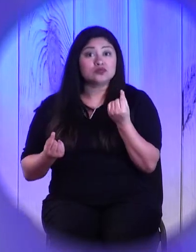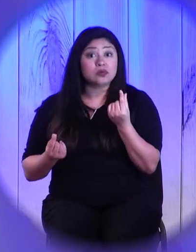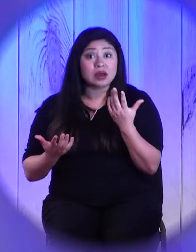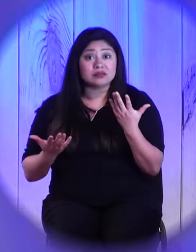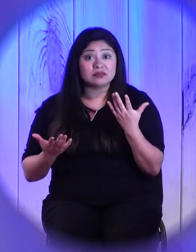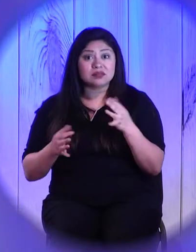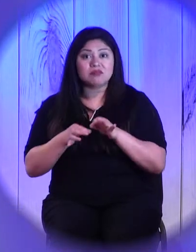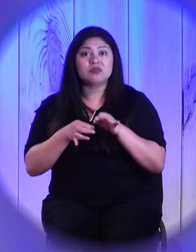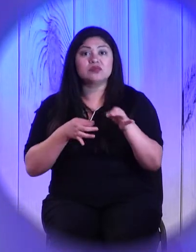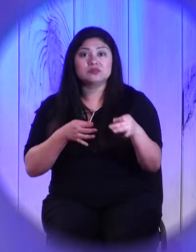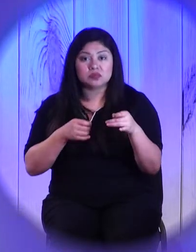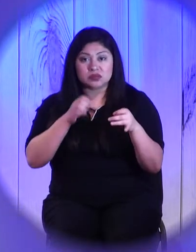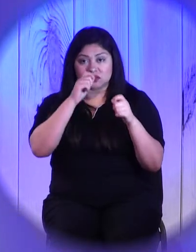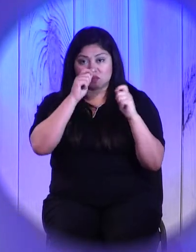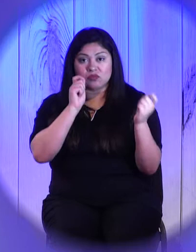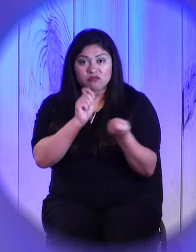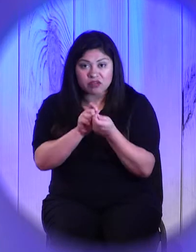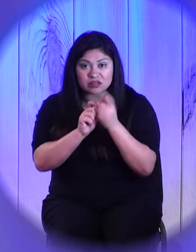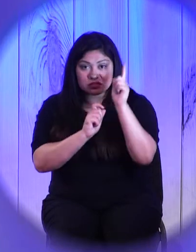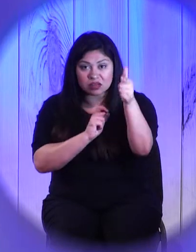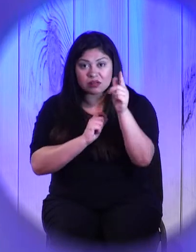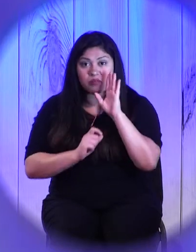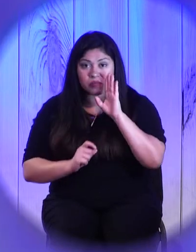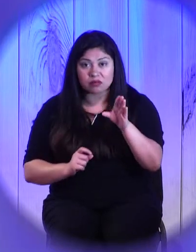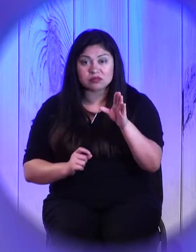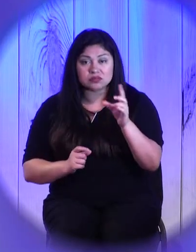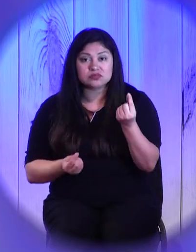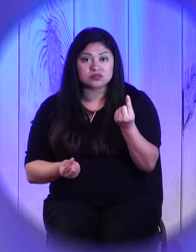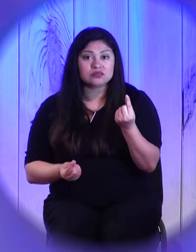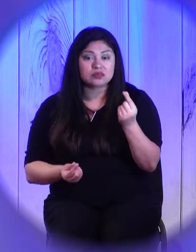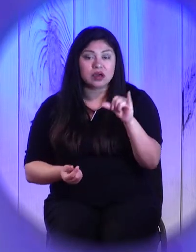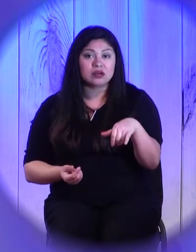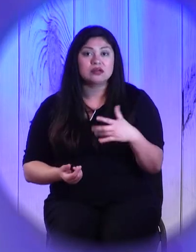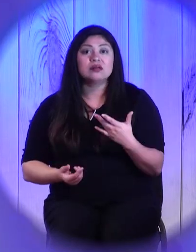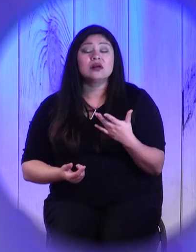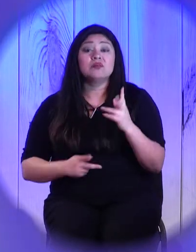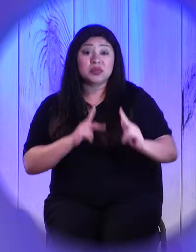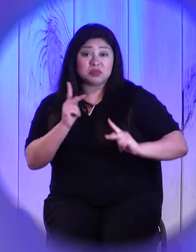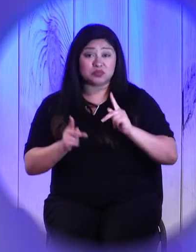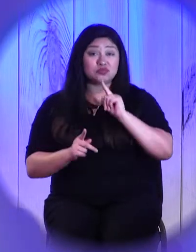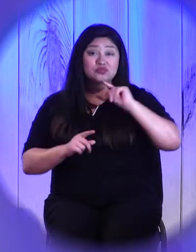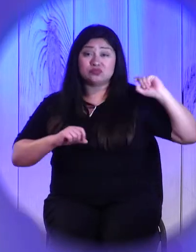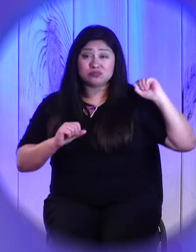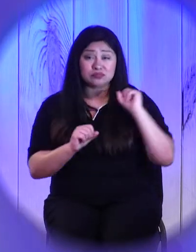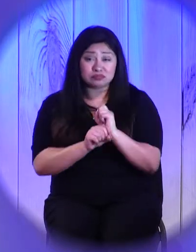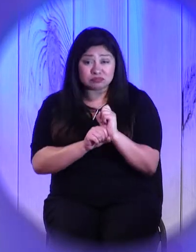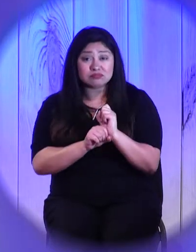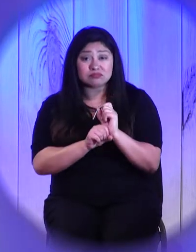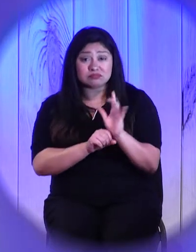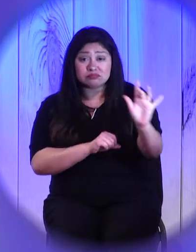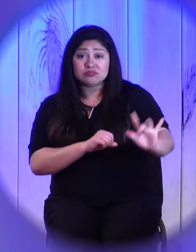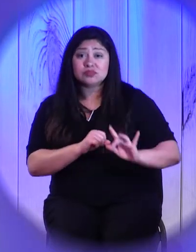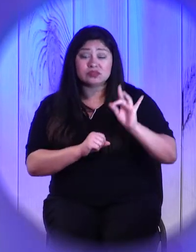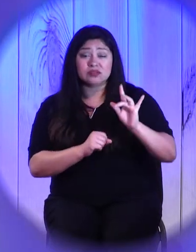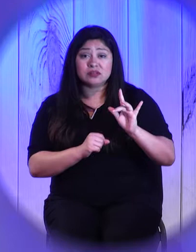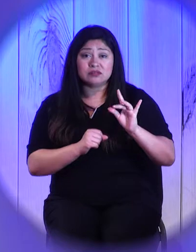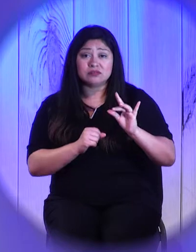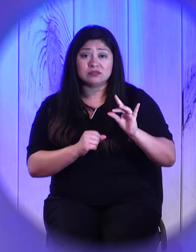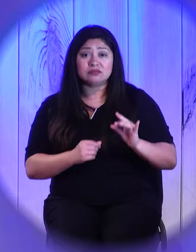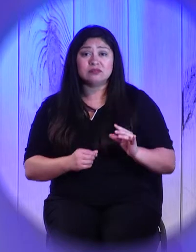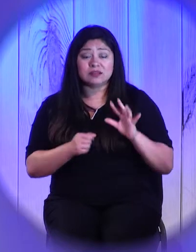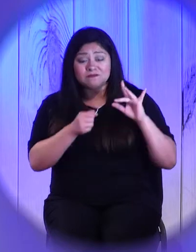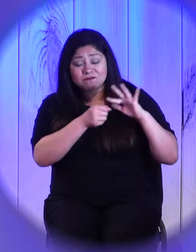Jesus' teaching says that those who are truly merciful, like those who are filled with love, keep no